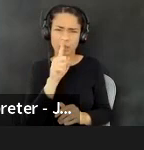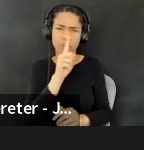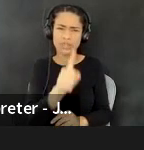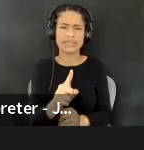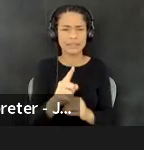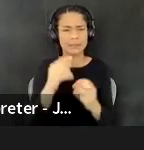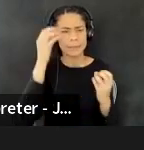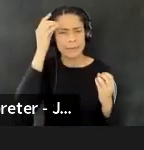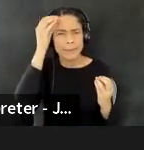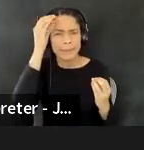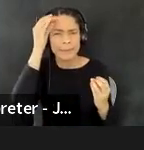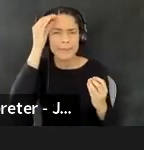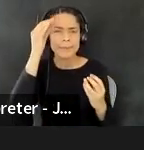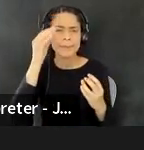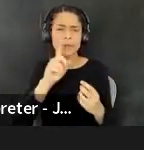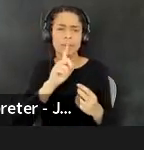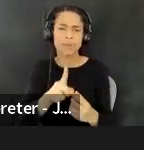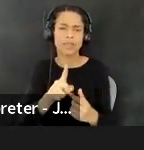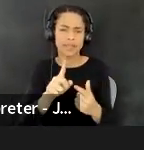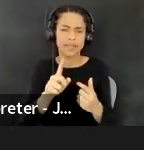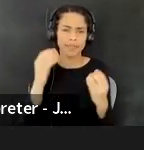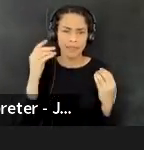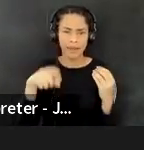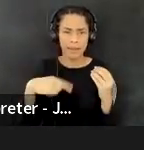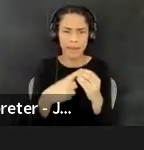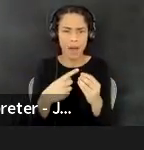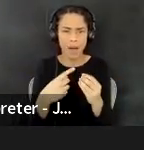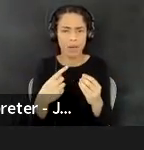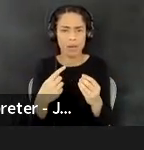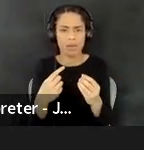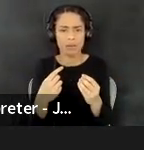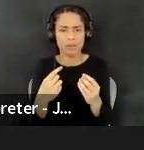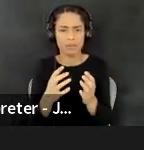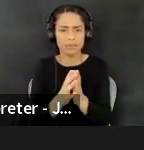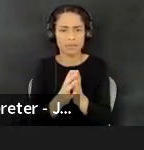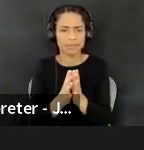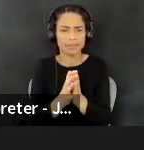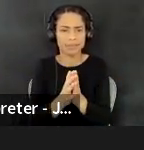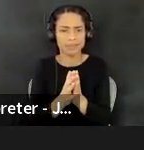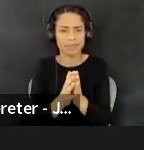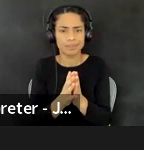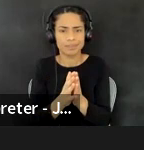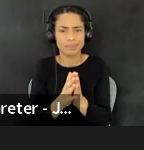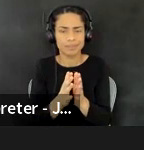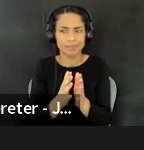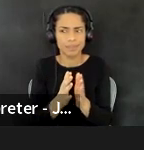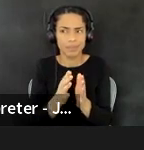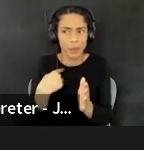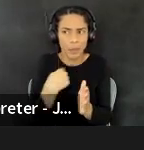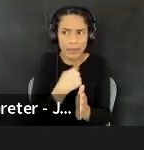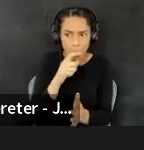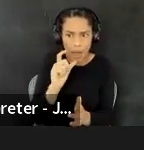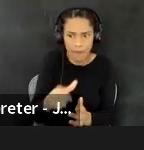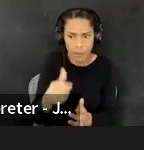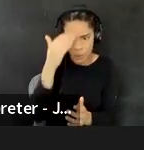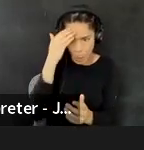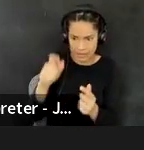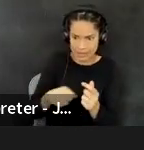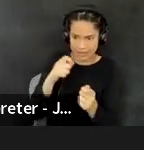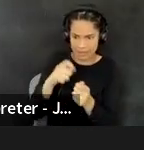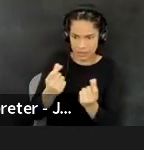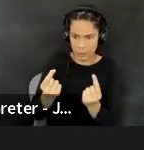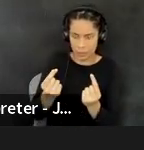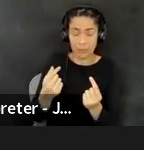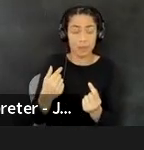uh, challenging every step of the way, this notion of, um, needing to know exactly what to do. So we offered a lot of